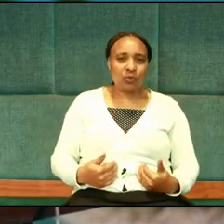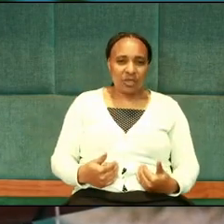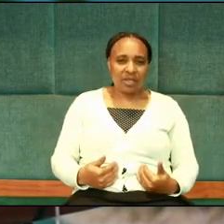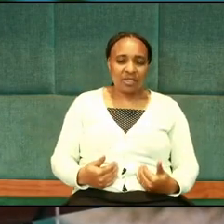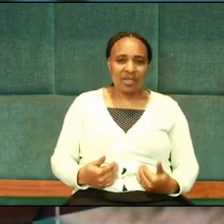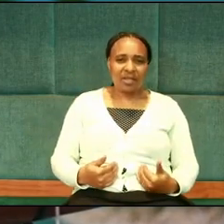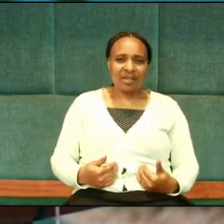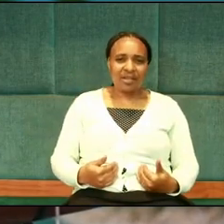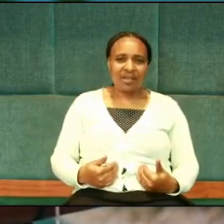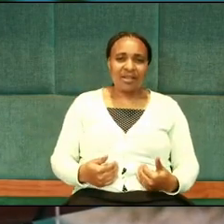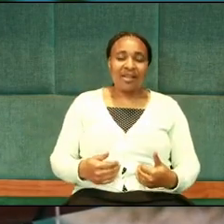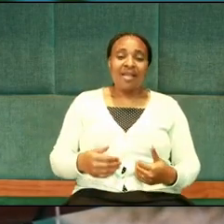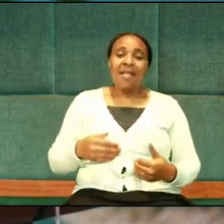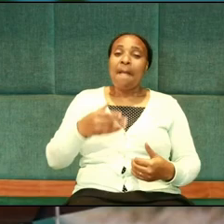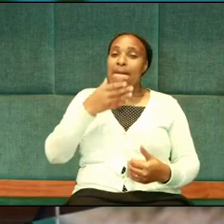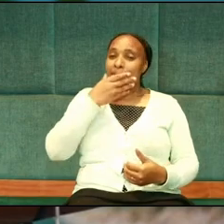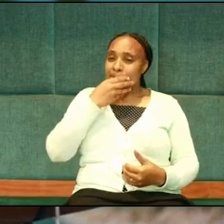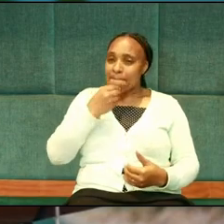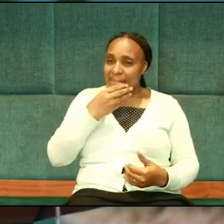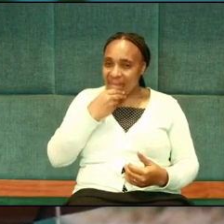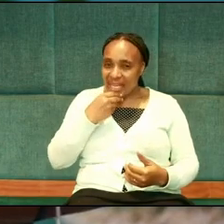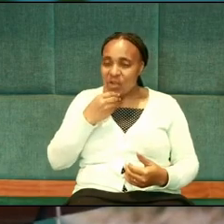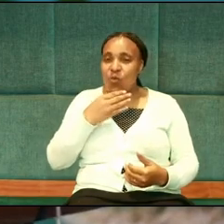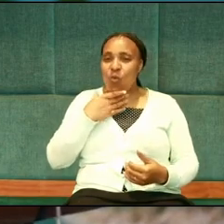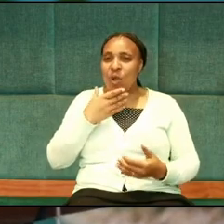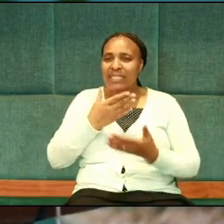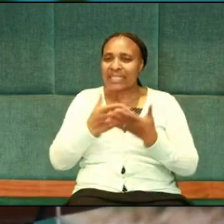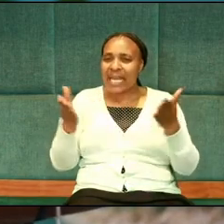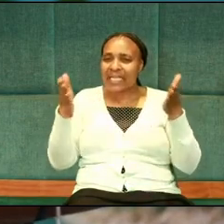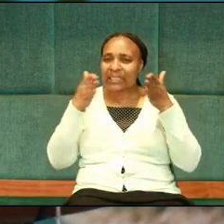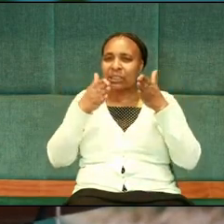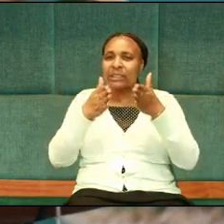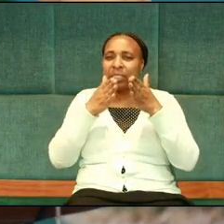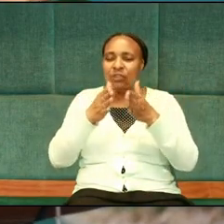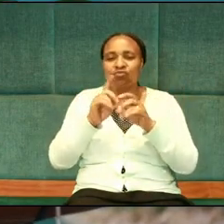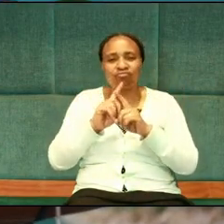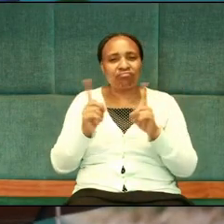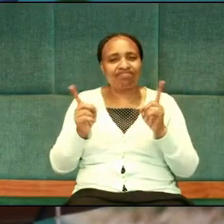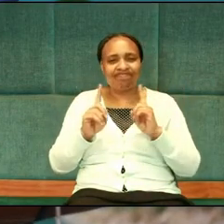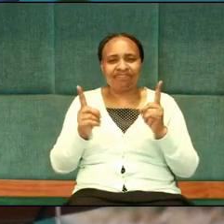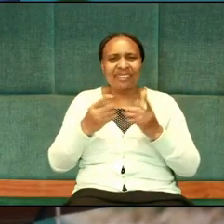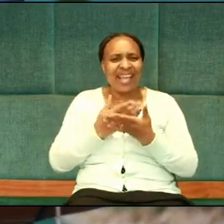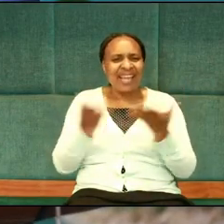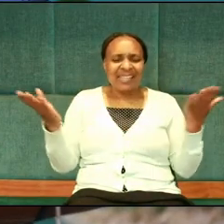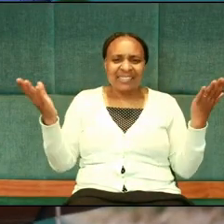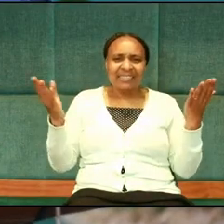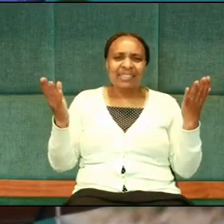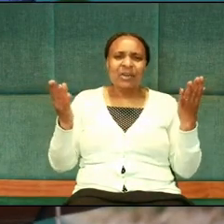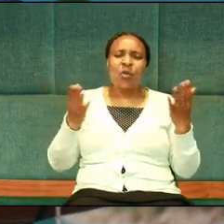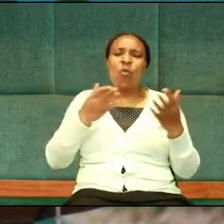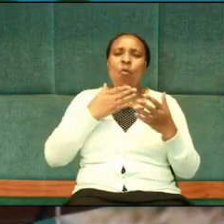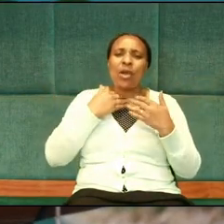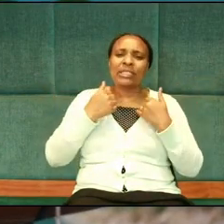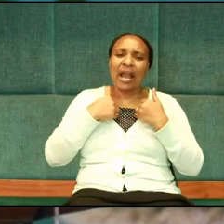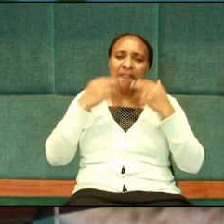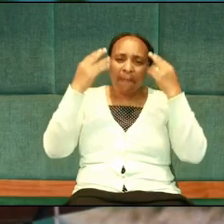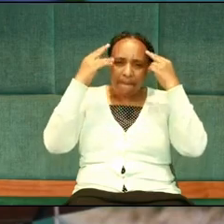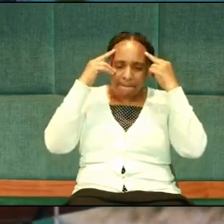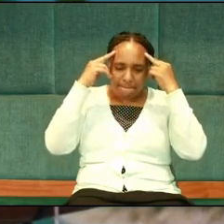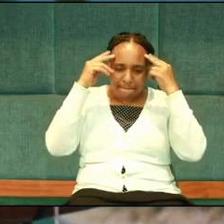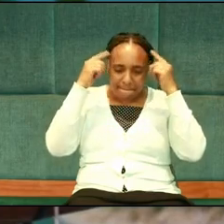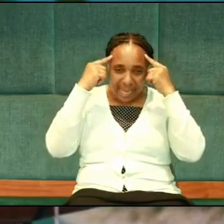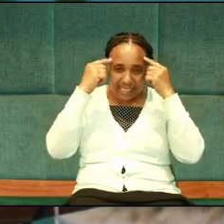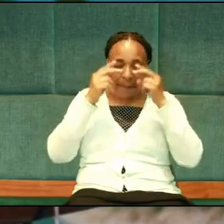Sometimes, listen, the men don't want any sex. They don't want anything. They just want to be there. They want to have a peace of mind.